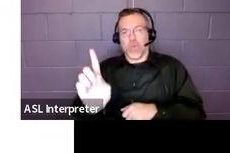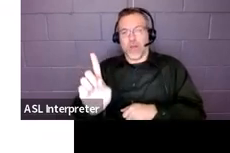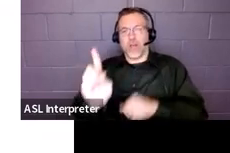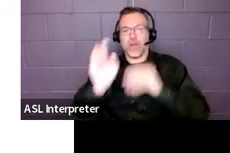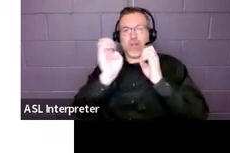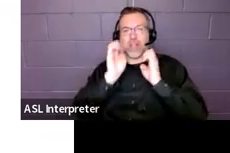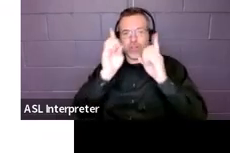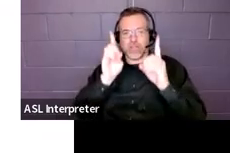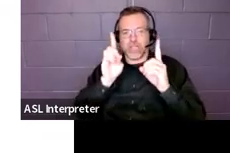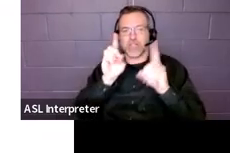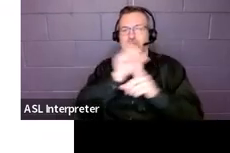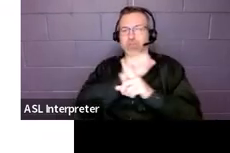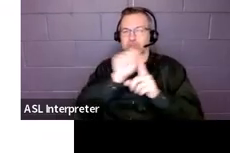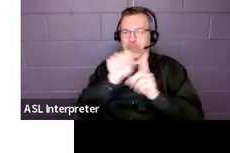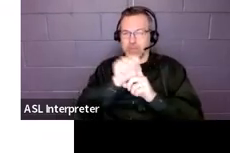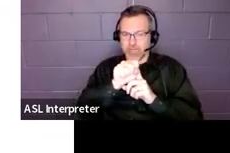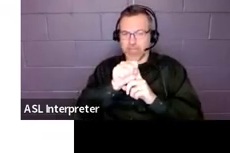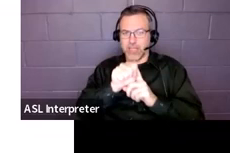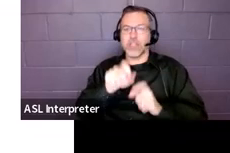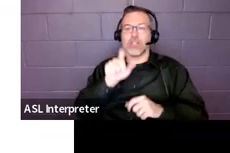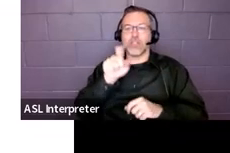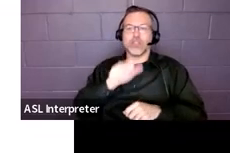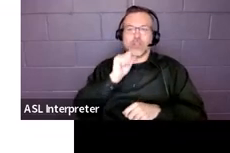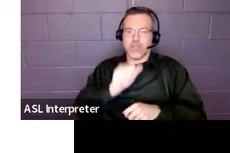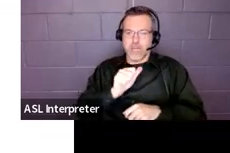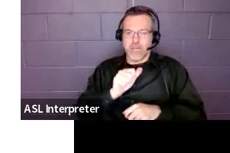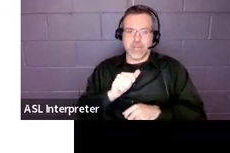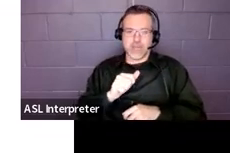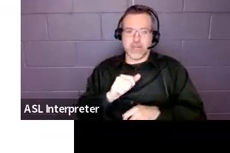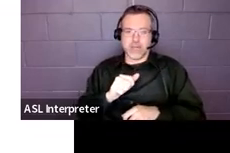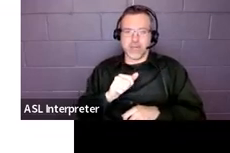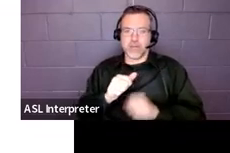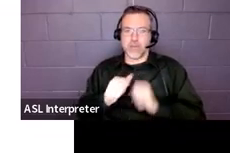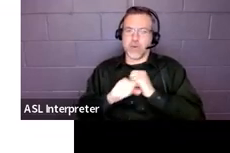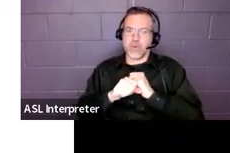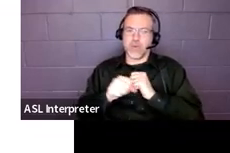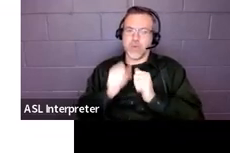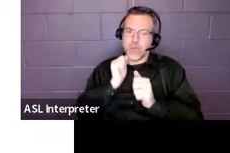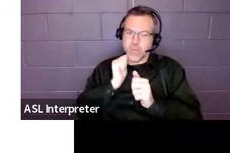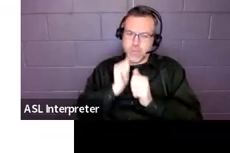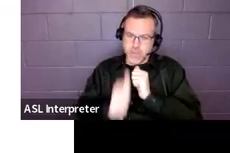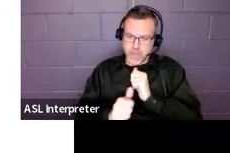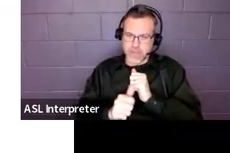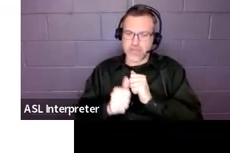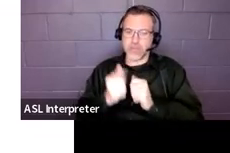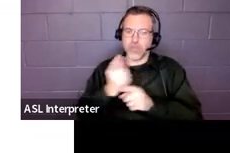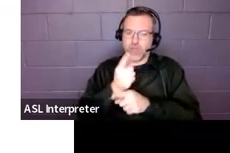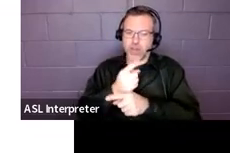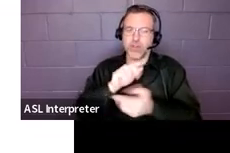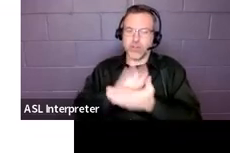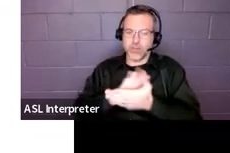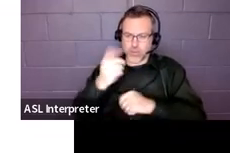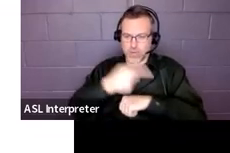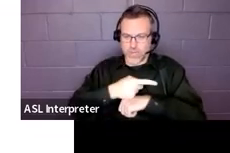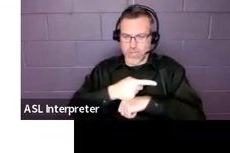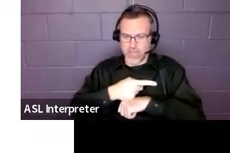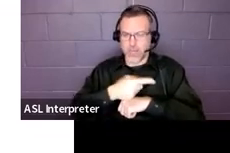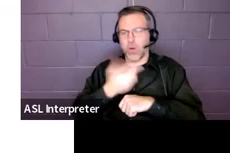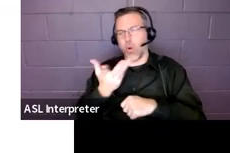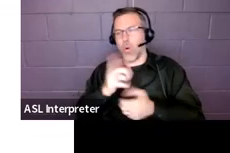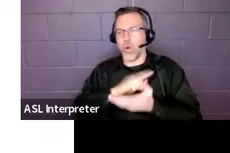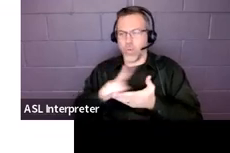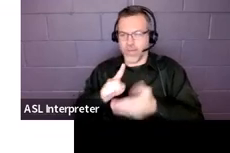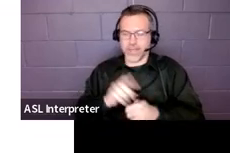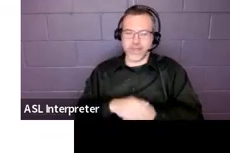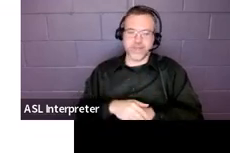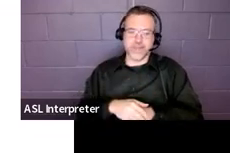should not exceed the regular school day or week. If this comes into play most often with a self contained room or with an out of